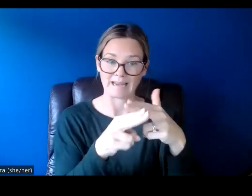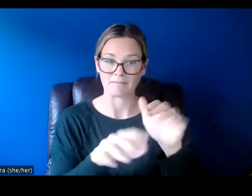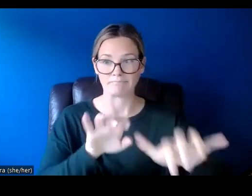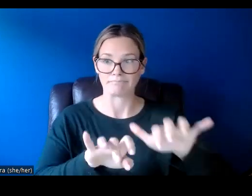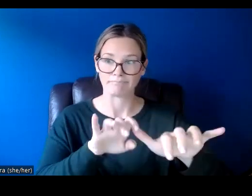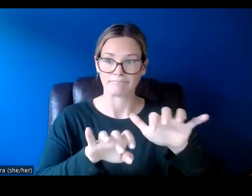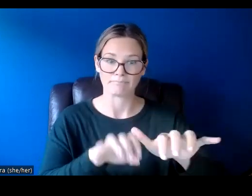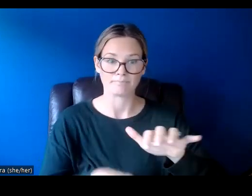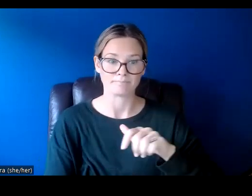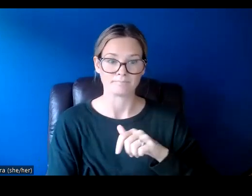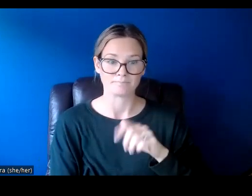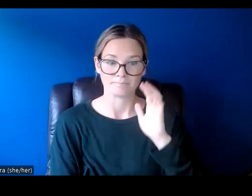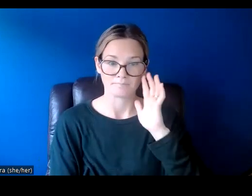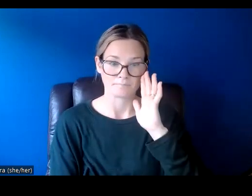typing.